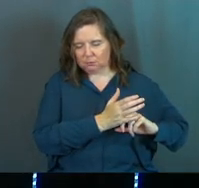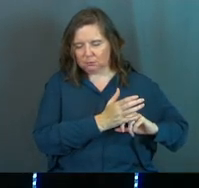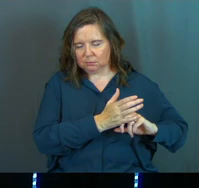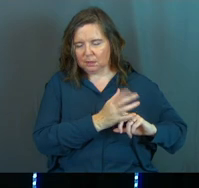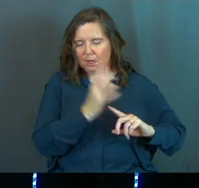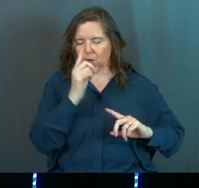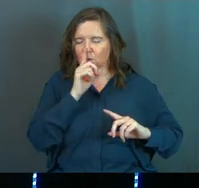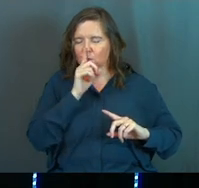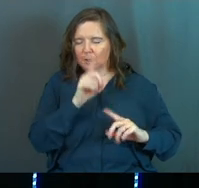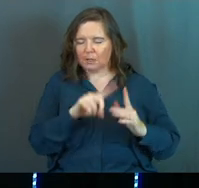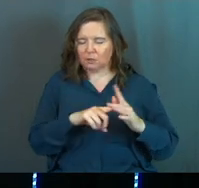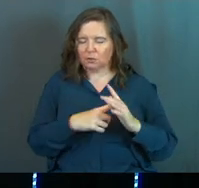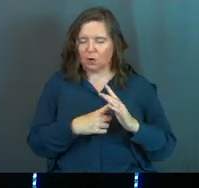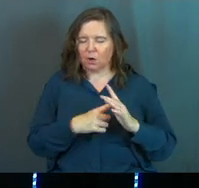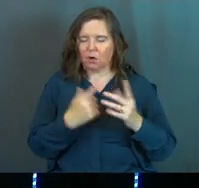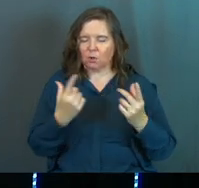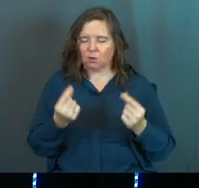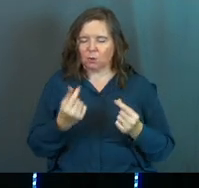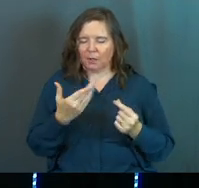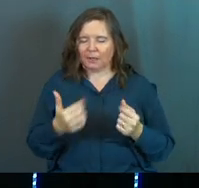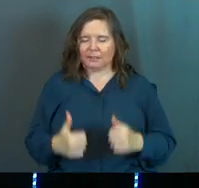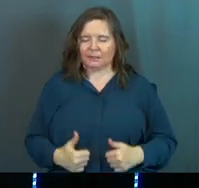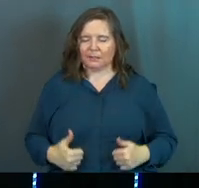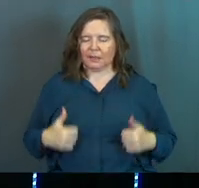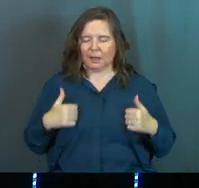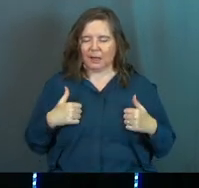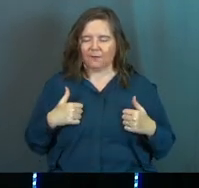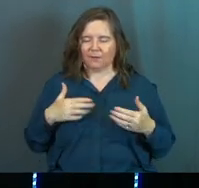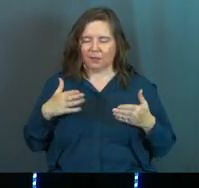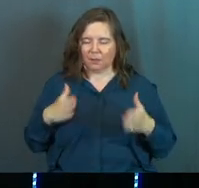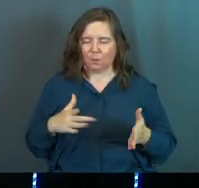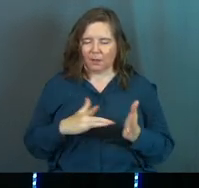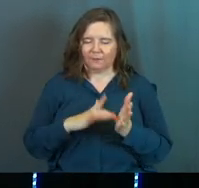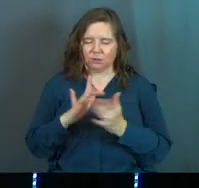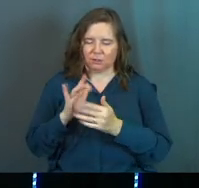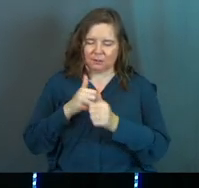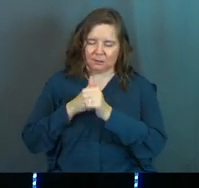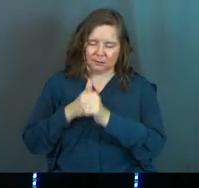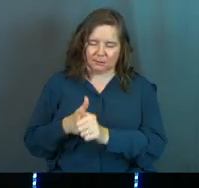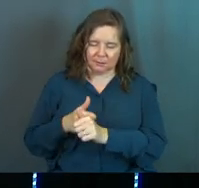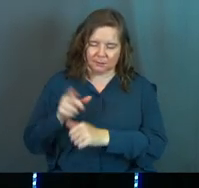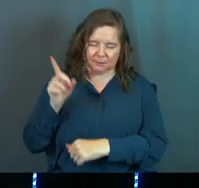and to really start doing this life in the way of Jesus.